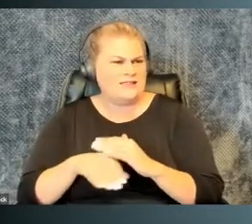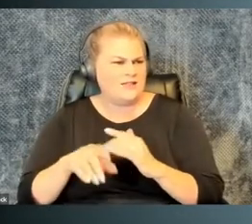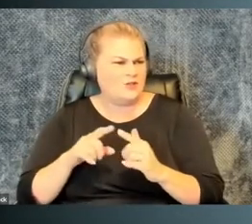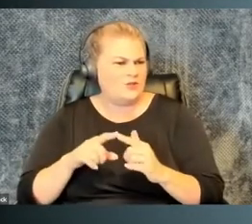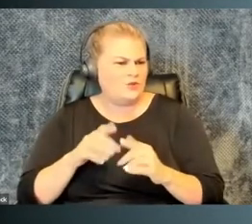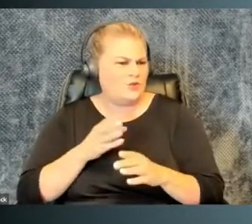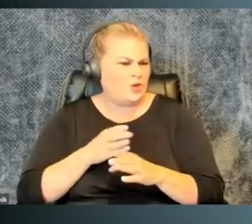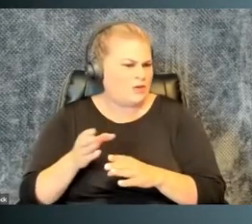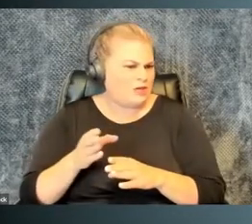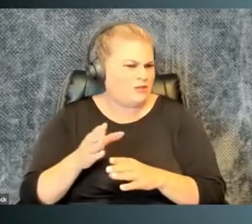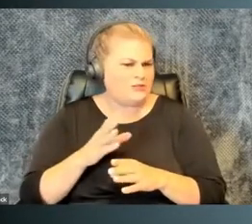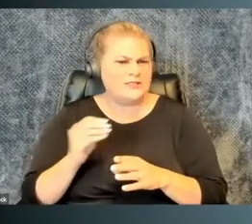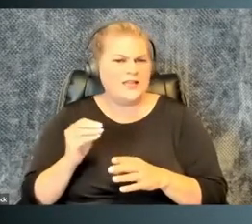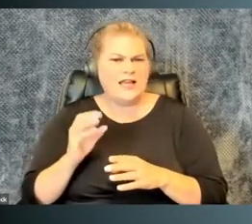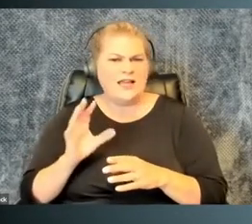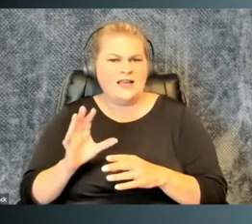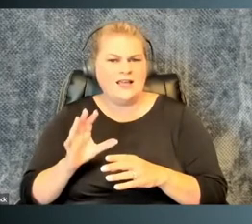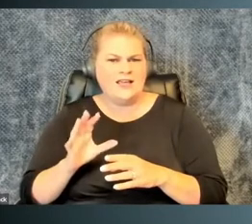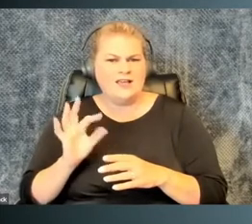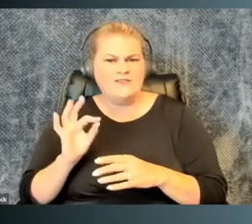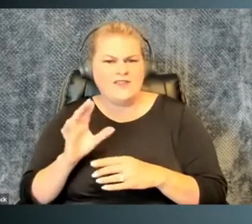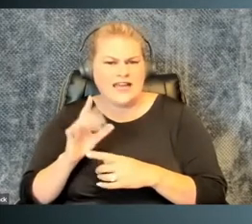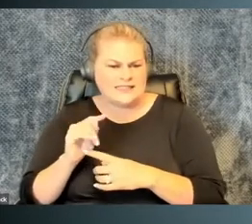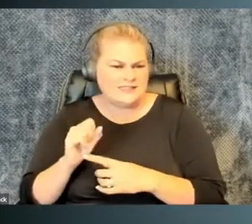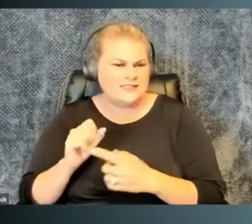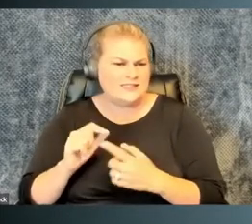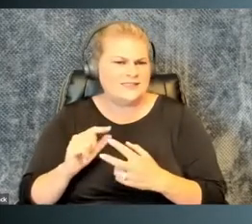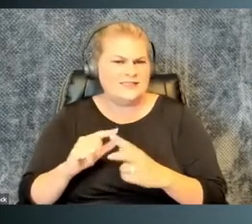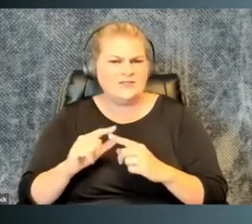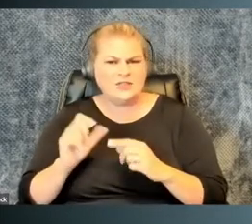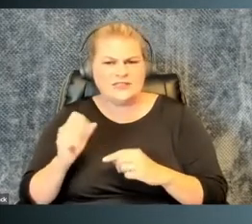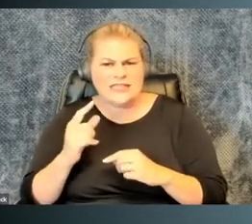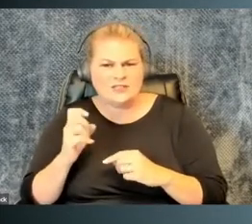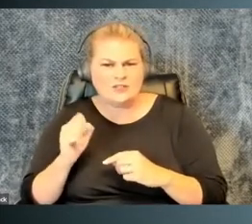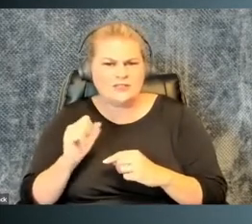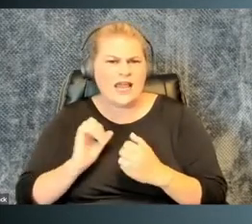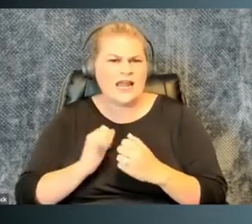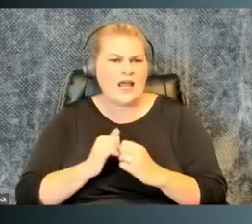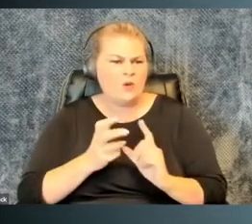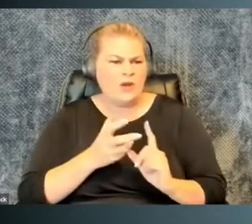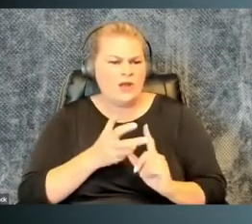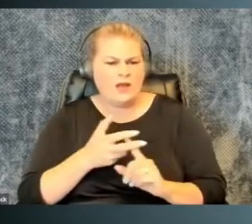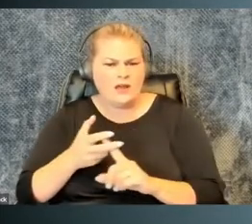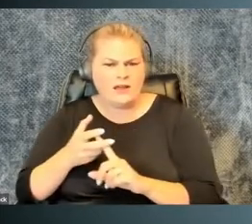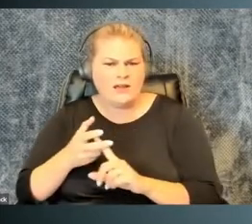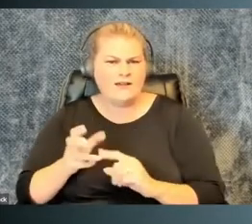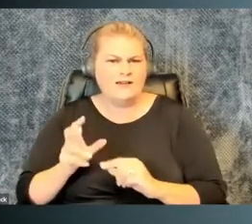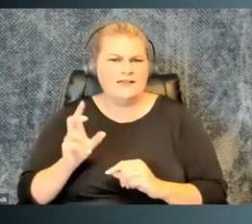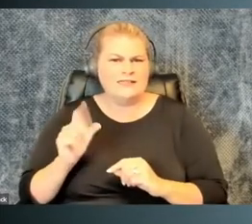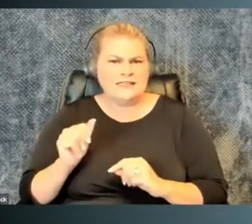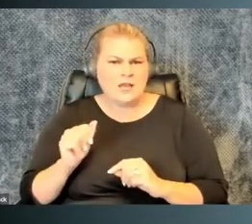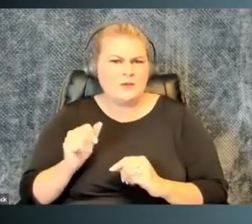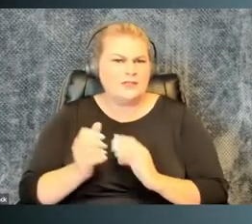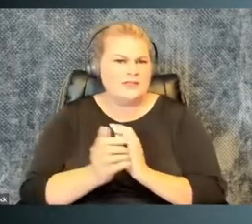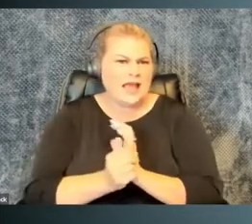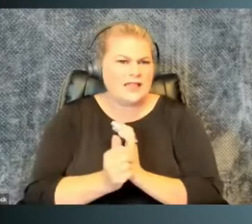to careers and all their facets and their stages, and into recruiting, entertaining disabled talent,